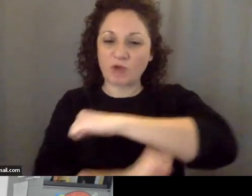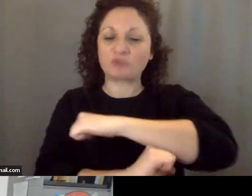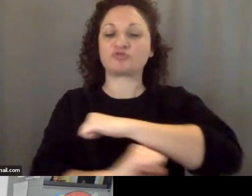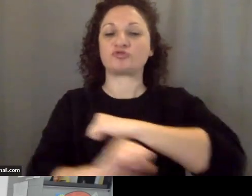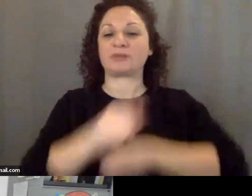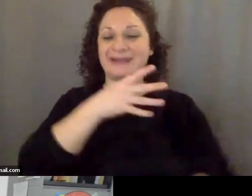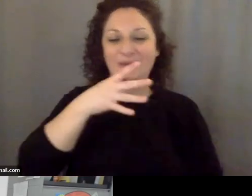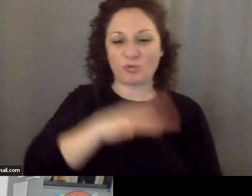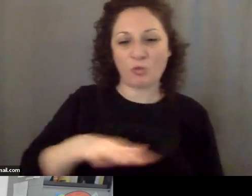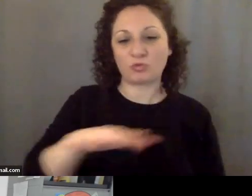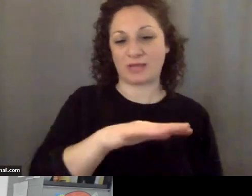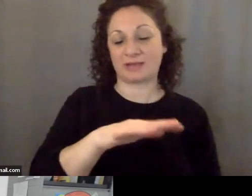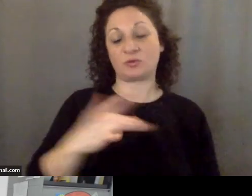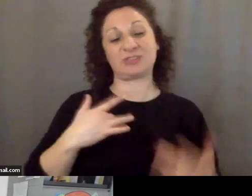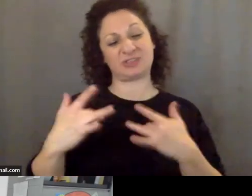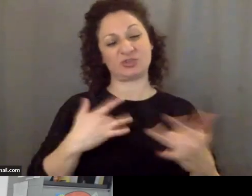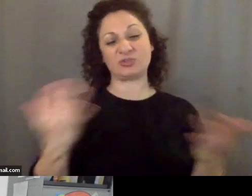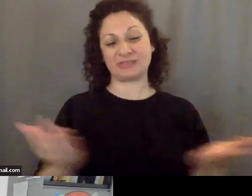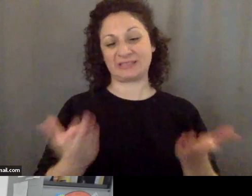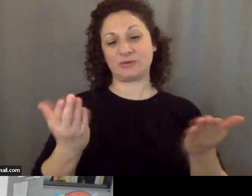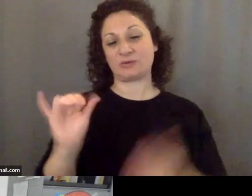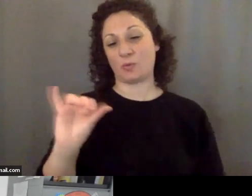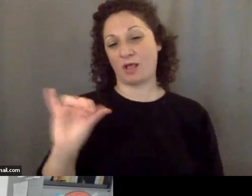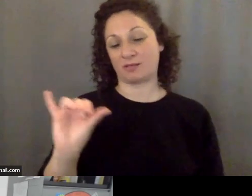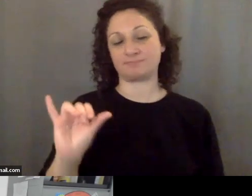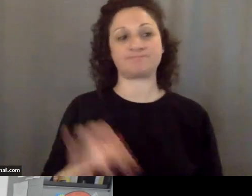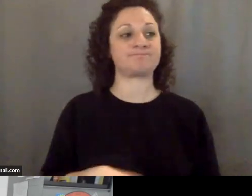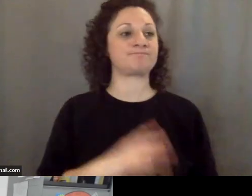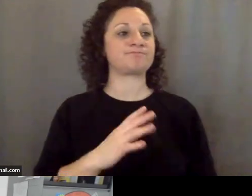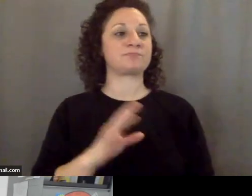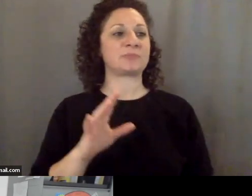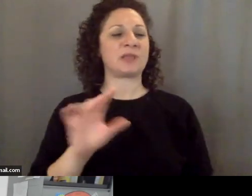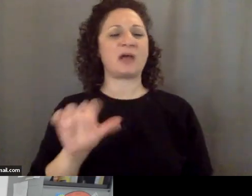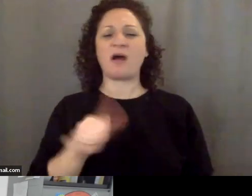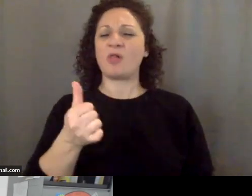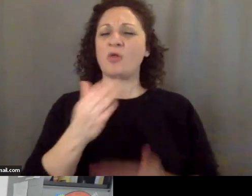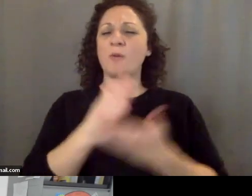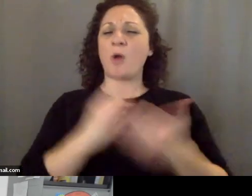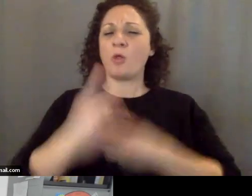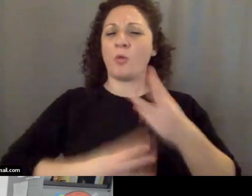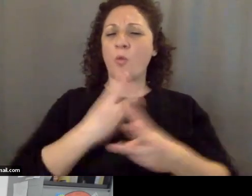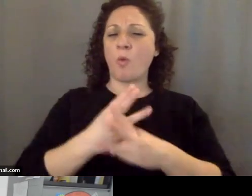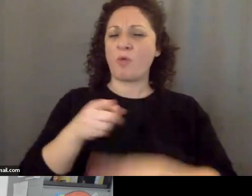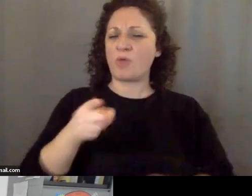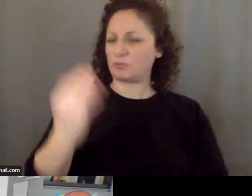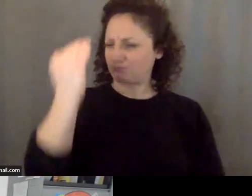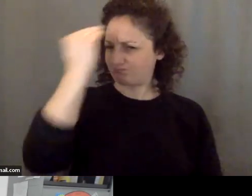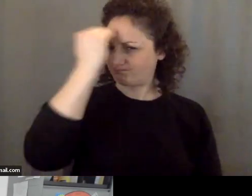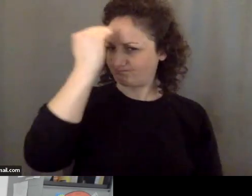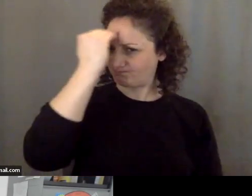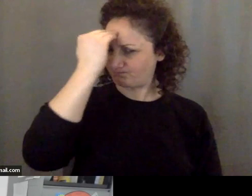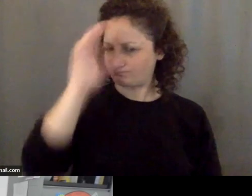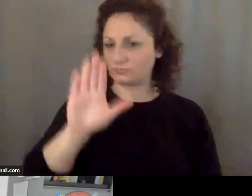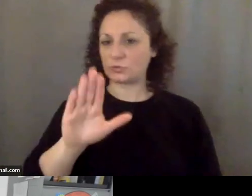concern here as well turning to another part of the world that you are very knowledgeable about in an area of your